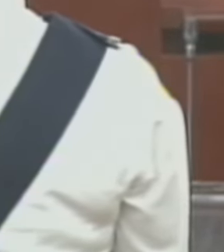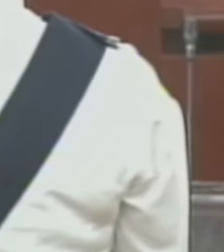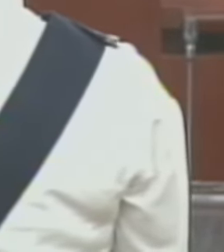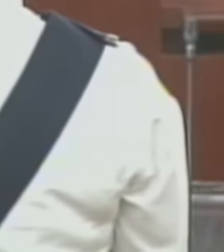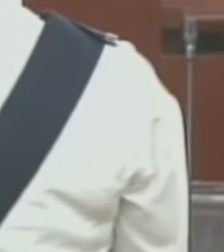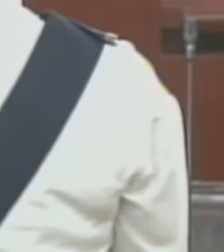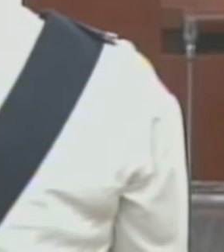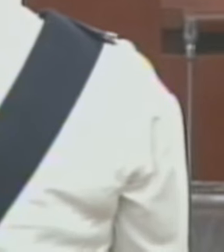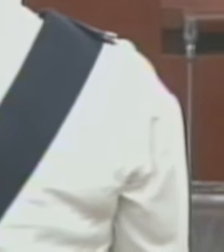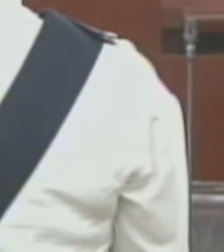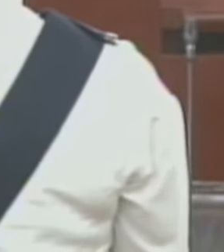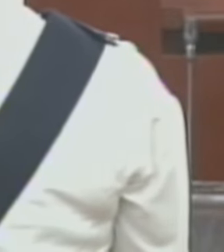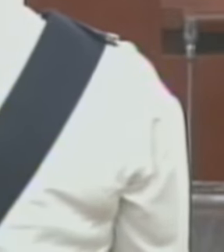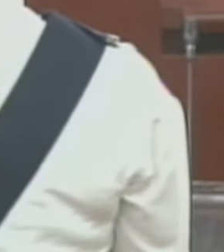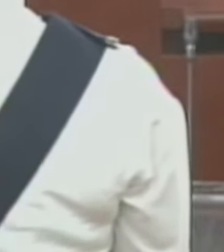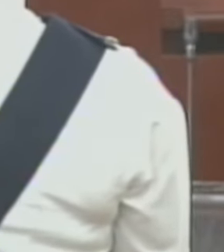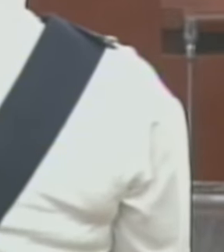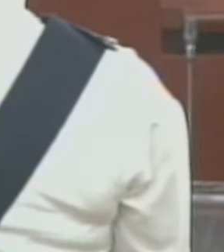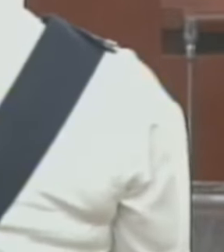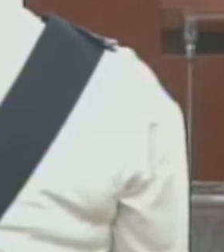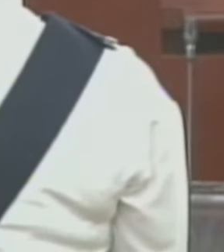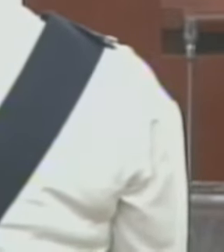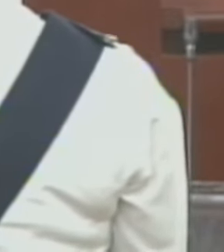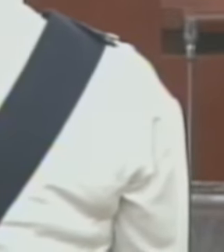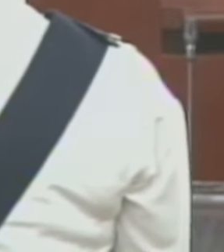you we are that we draw near to our government.